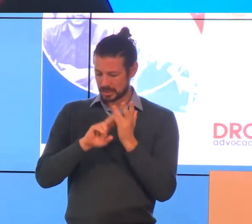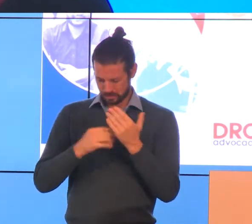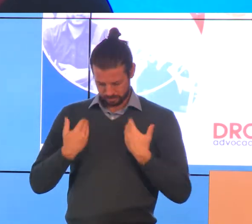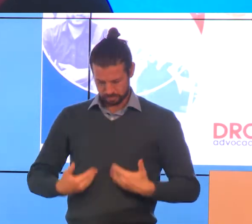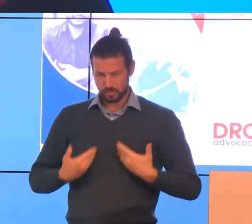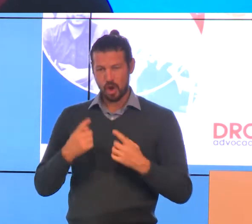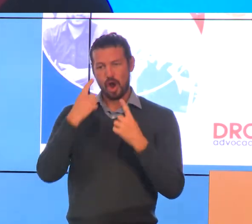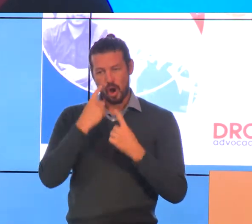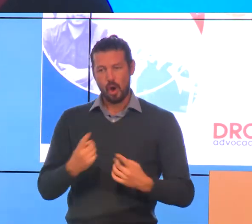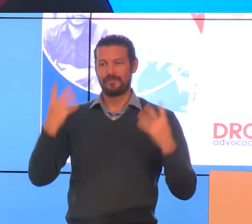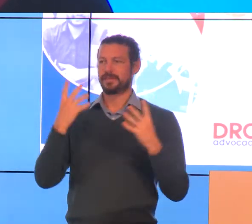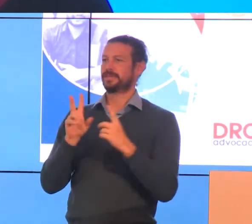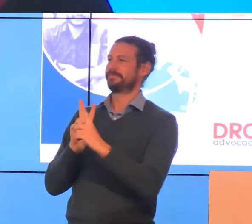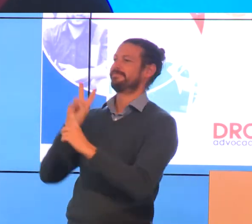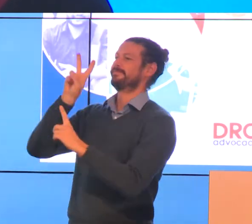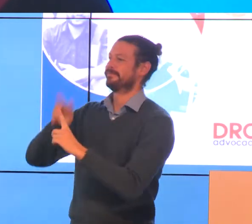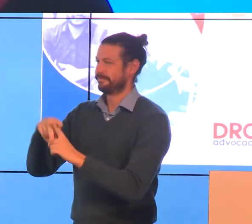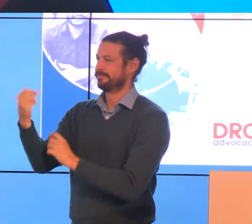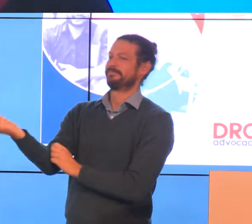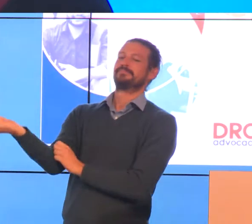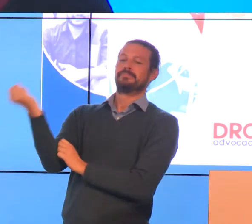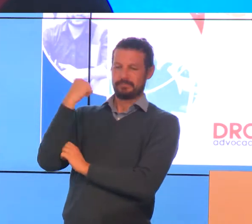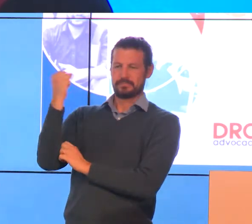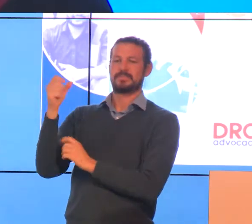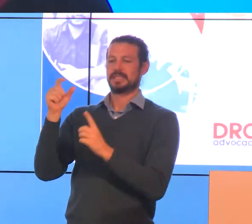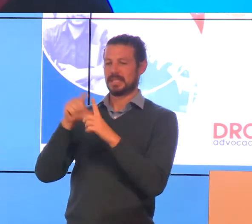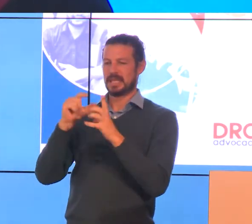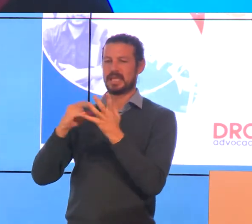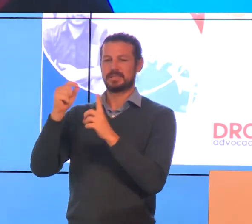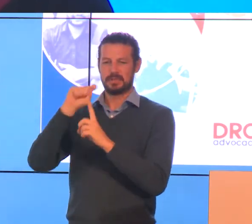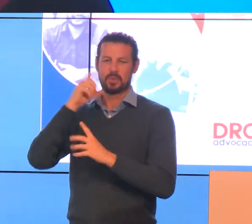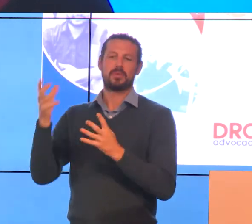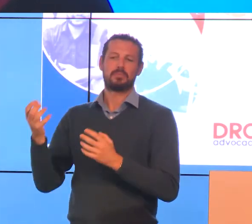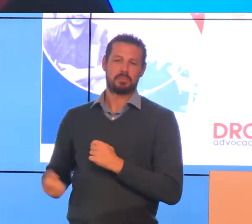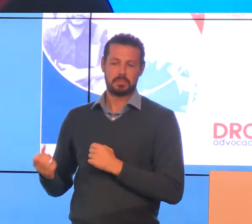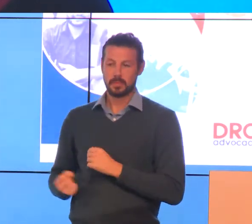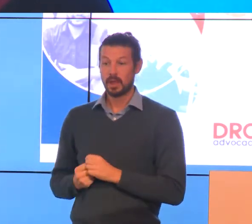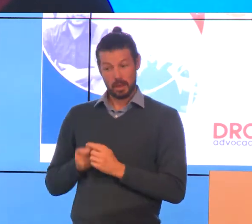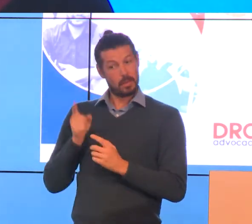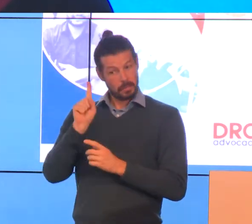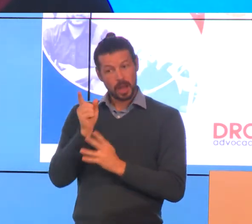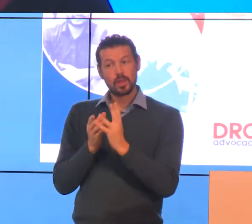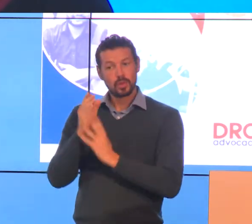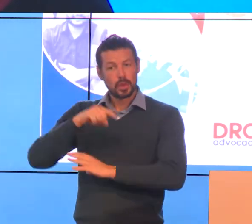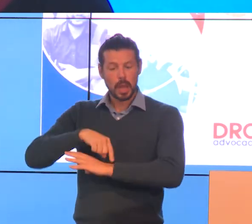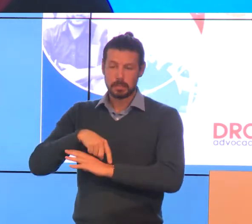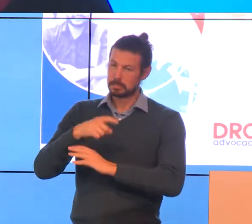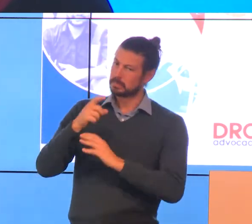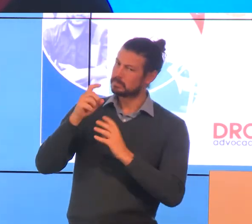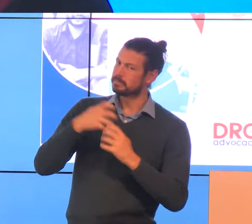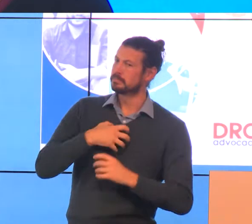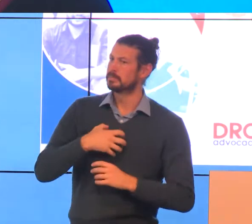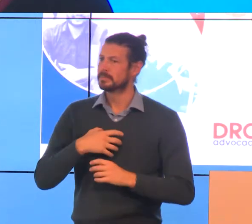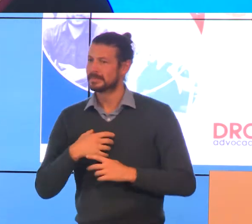eligible and would receive the disability support pension. During this time, I was scared, dealing with horrific